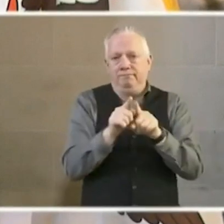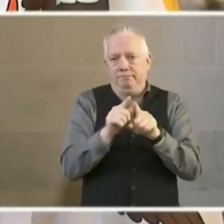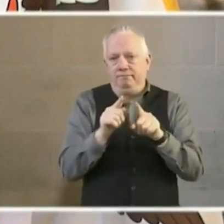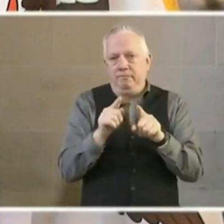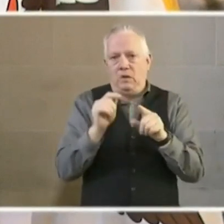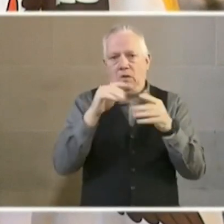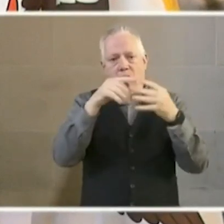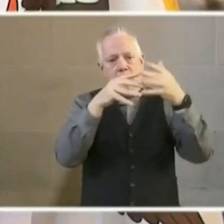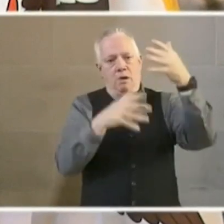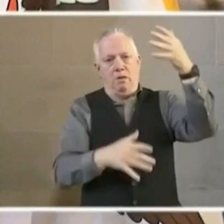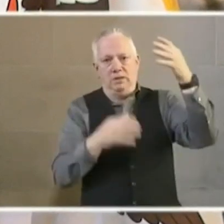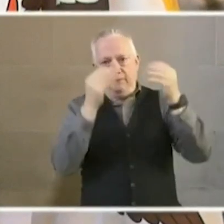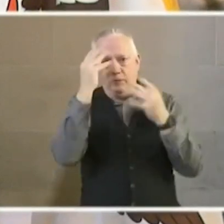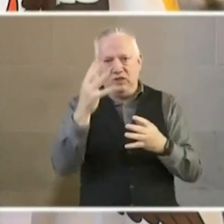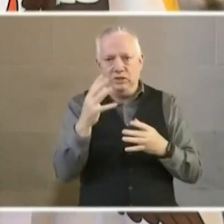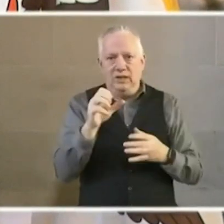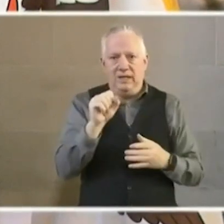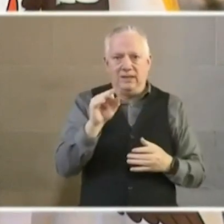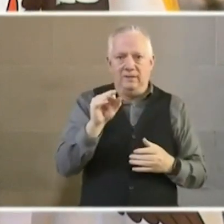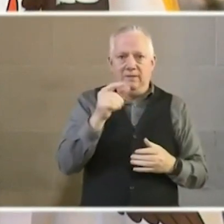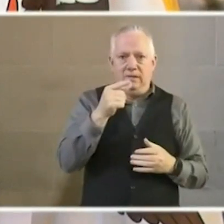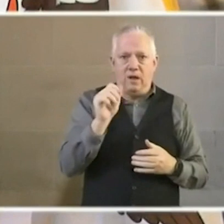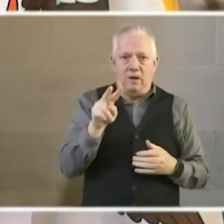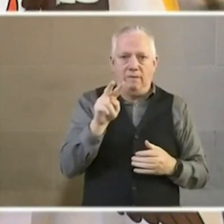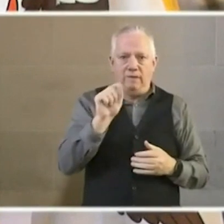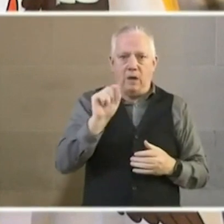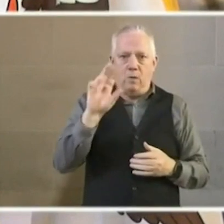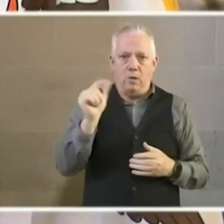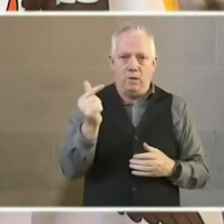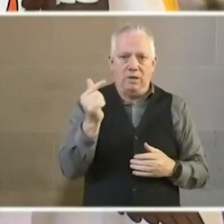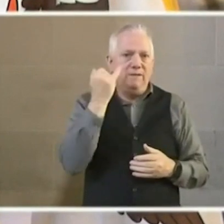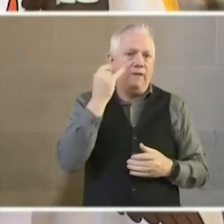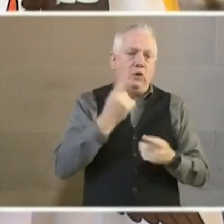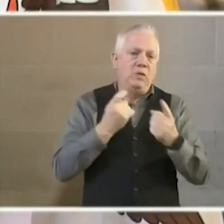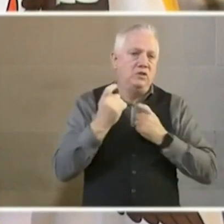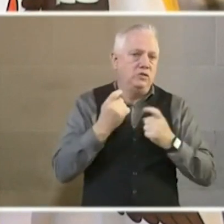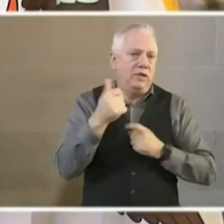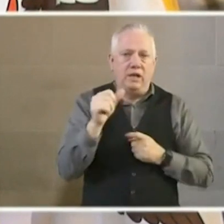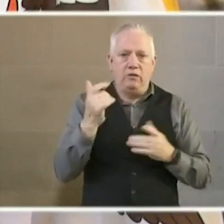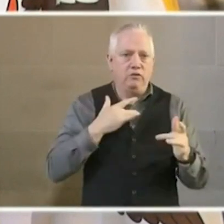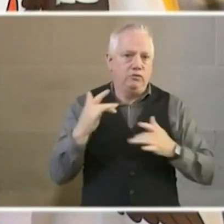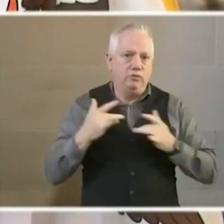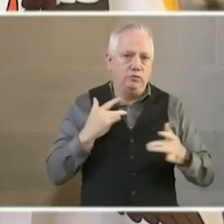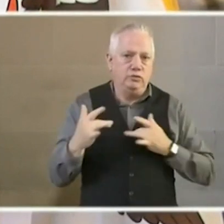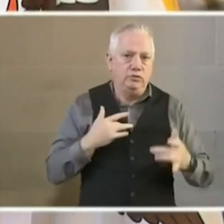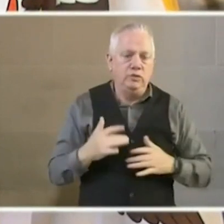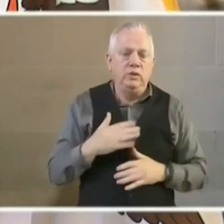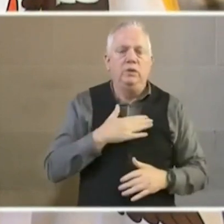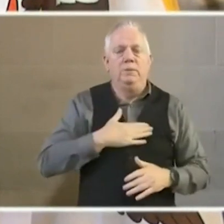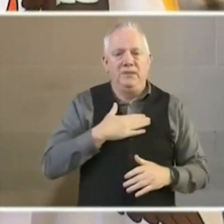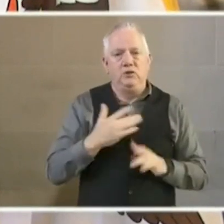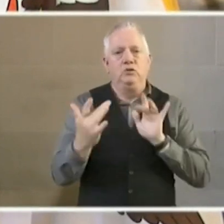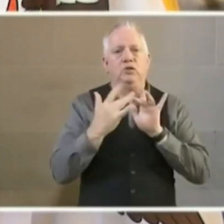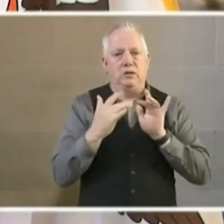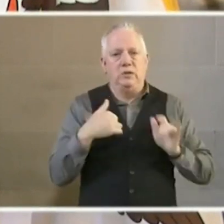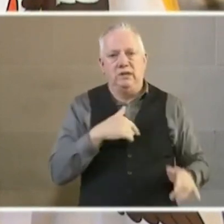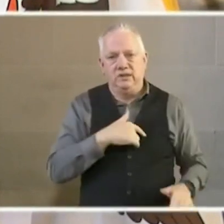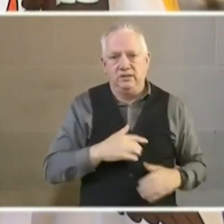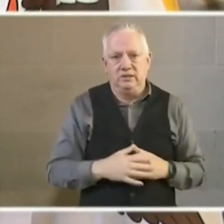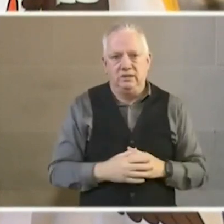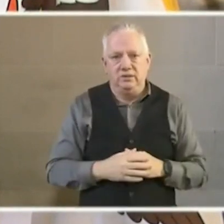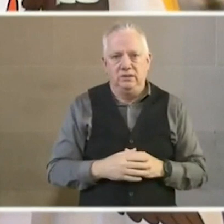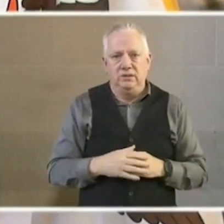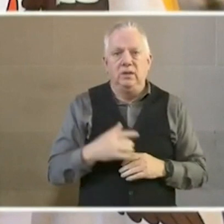all this information at sfgov.org. If you have any questions or any other concerns, please reach out to us.